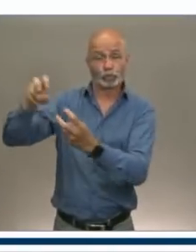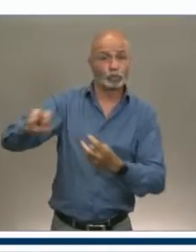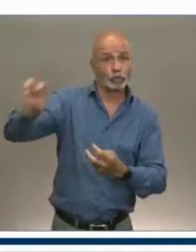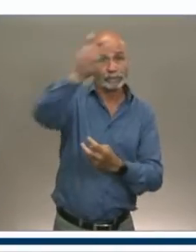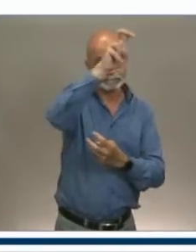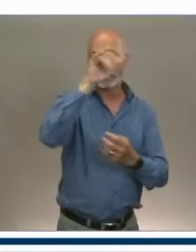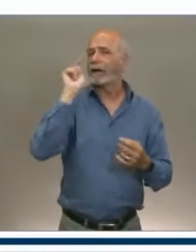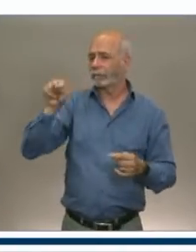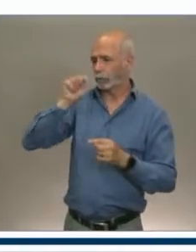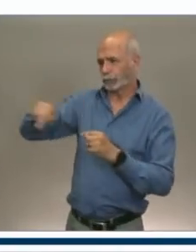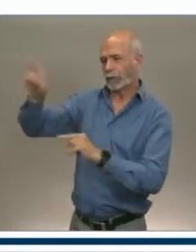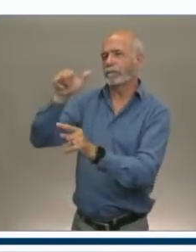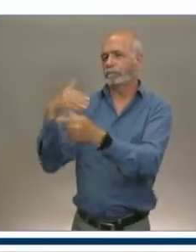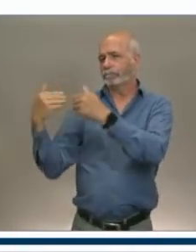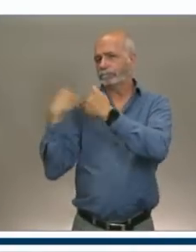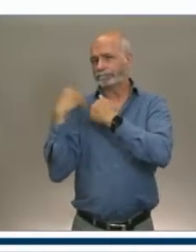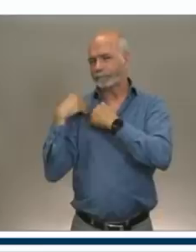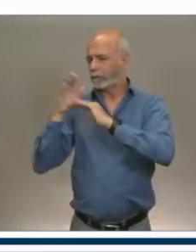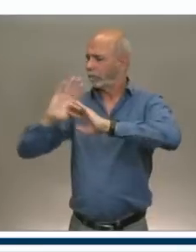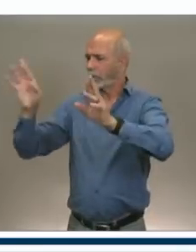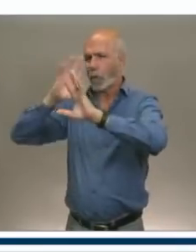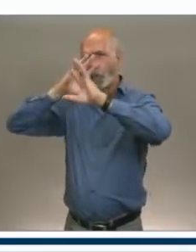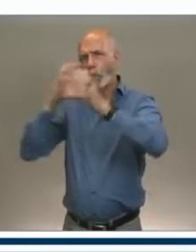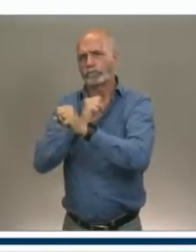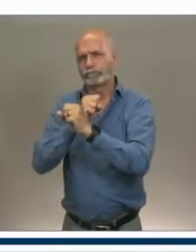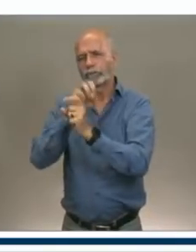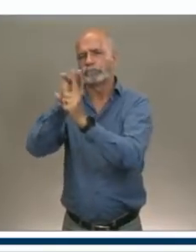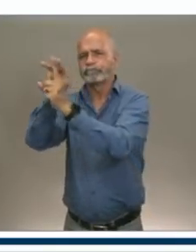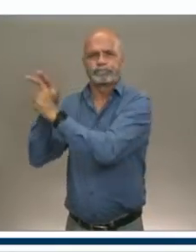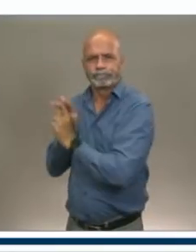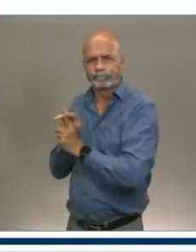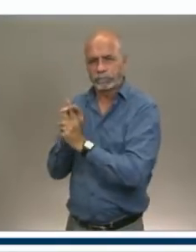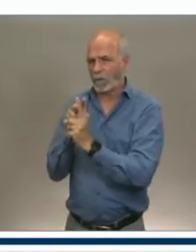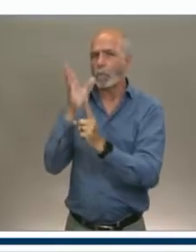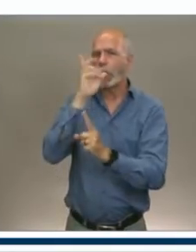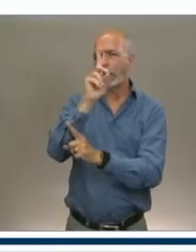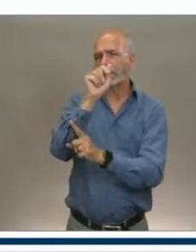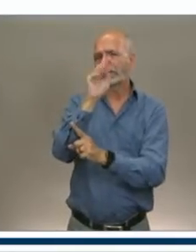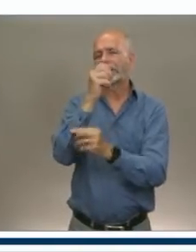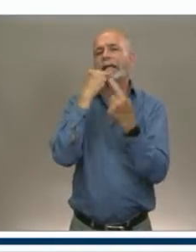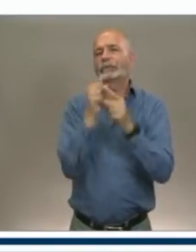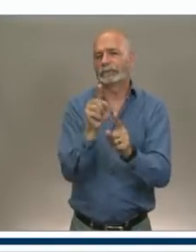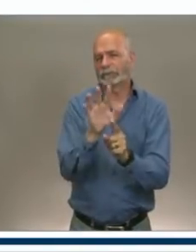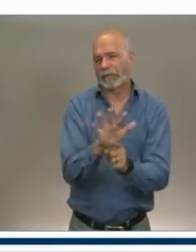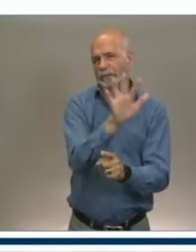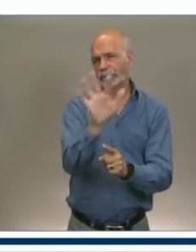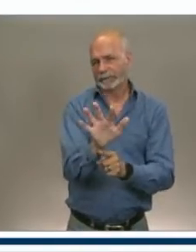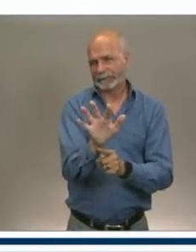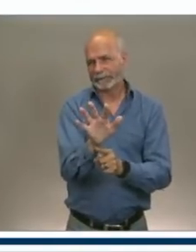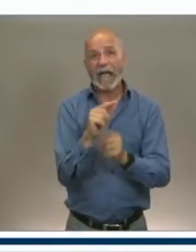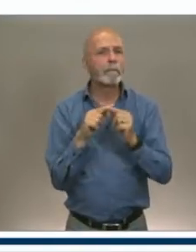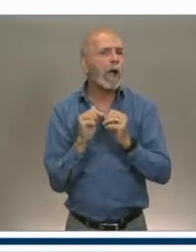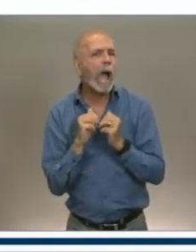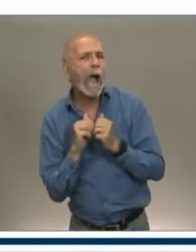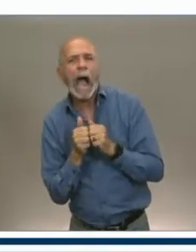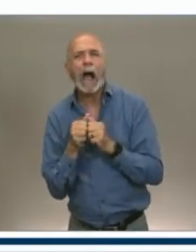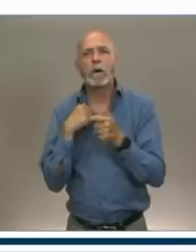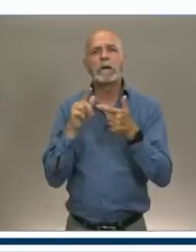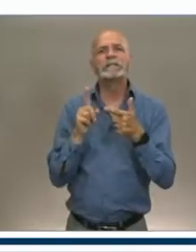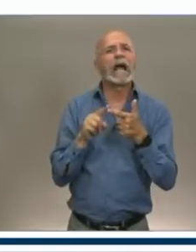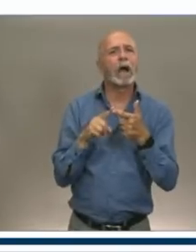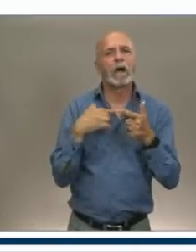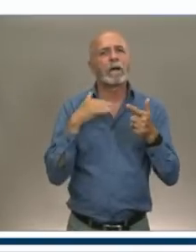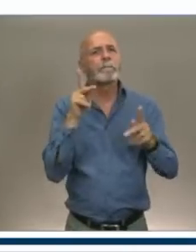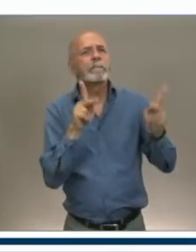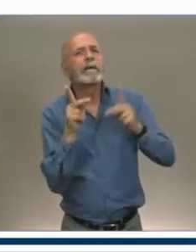happening was have a date. And the number two part was how do we attract tourists here and how do we get people moving? And in our